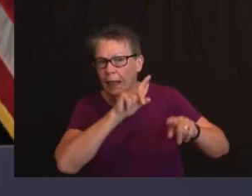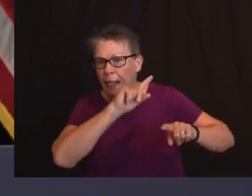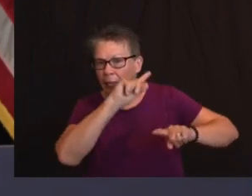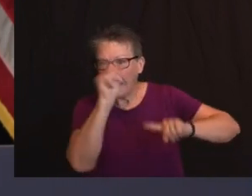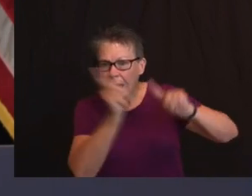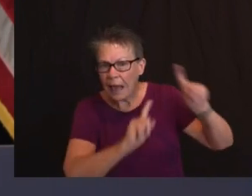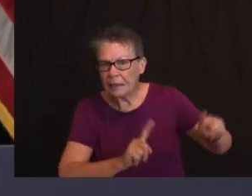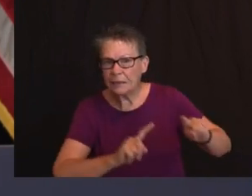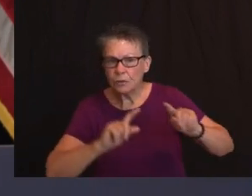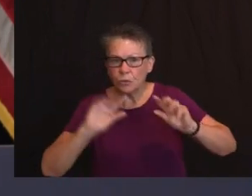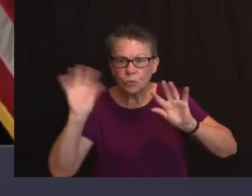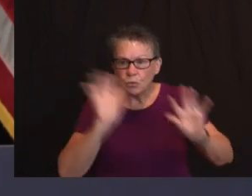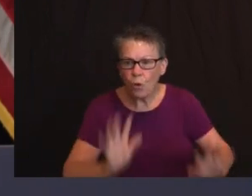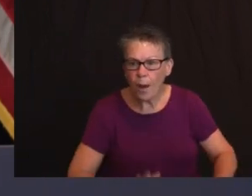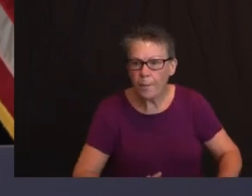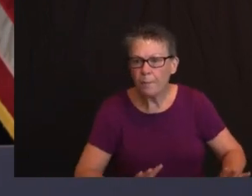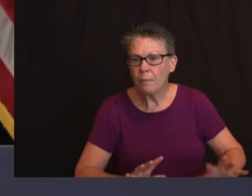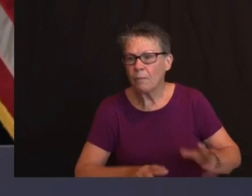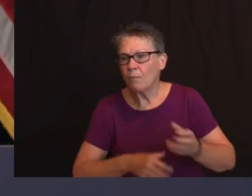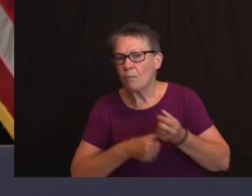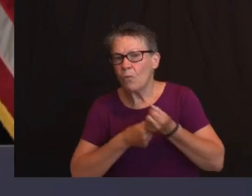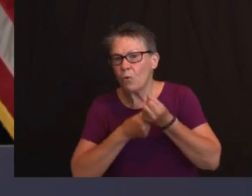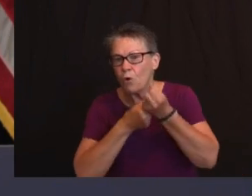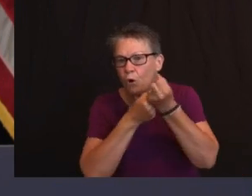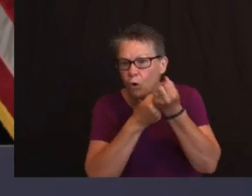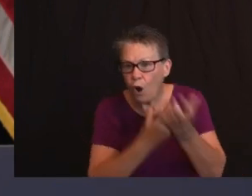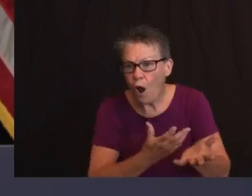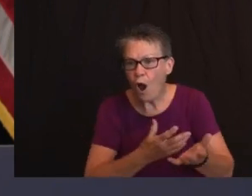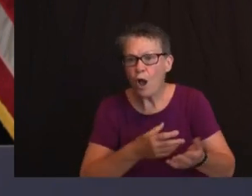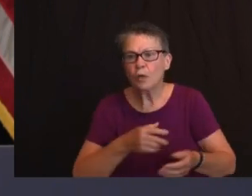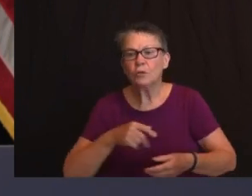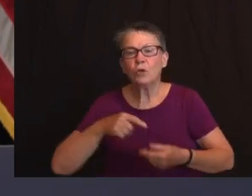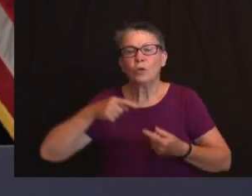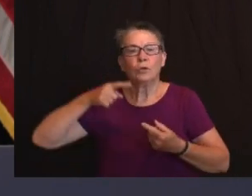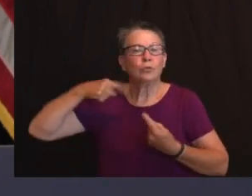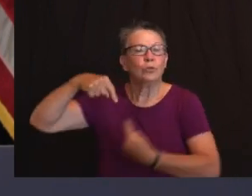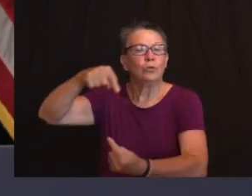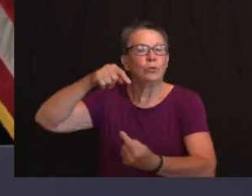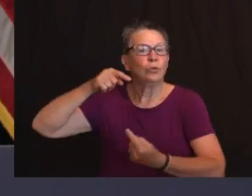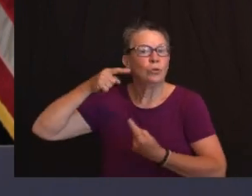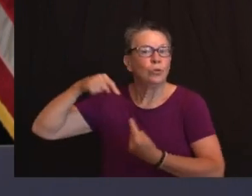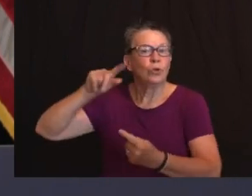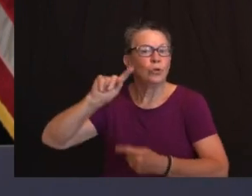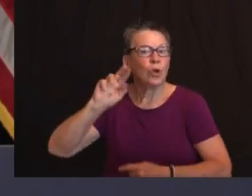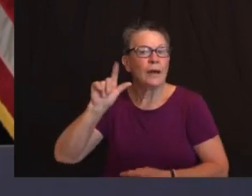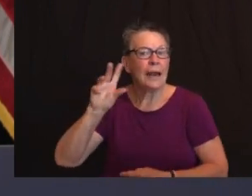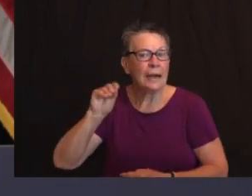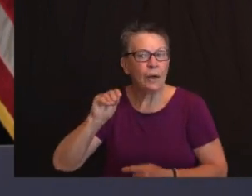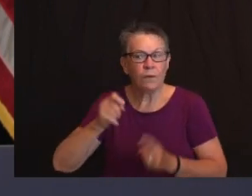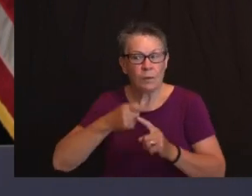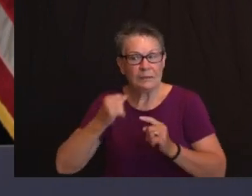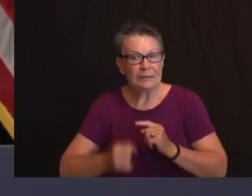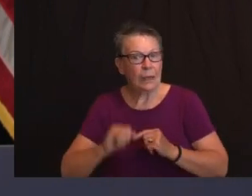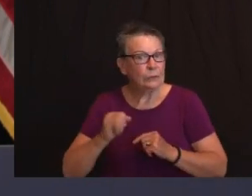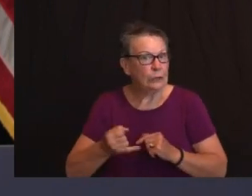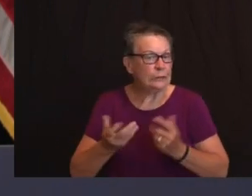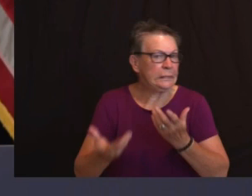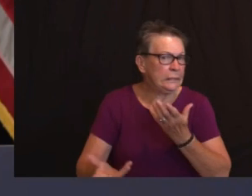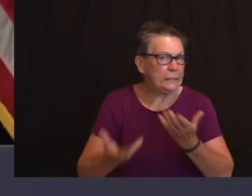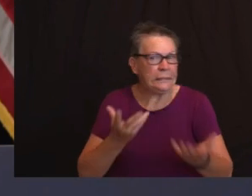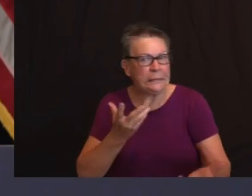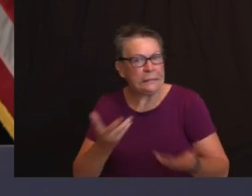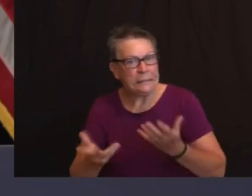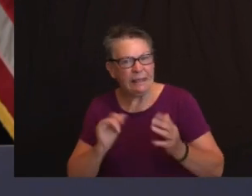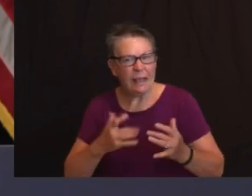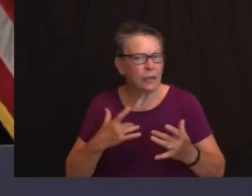of the state but the water probably is going to be our greatest concern they even mentioned could be possibly the worst they've seen in more